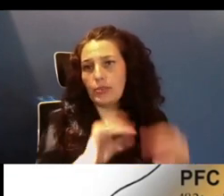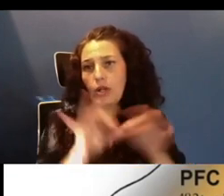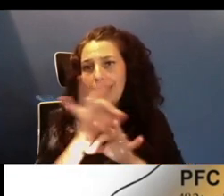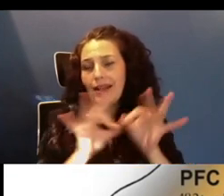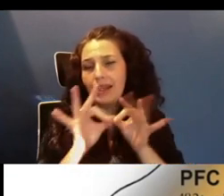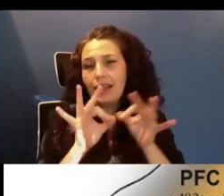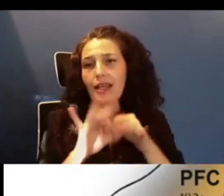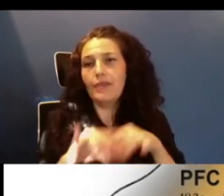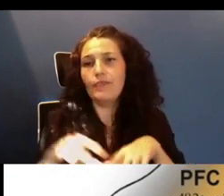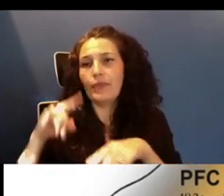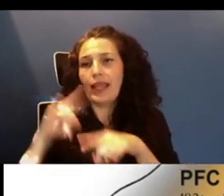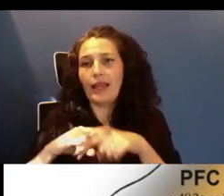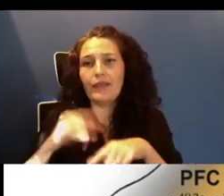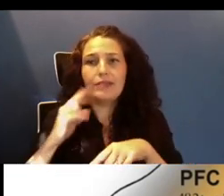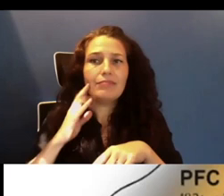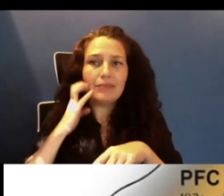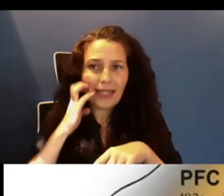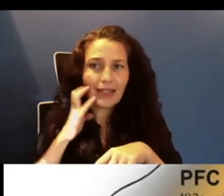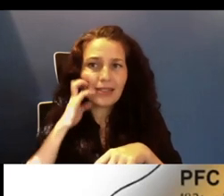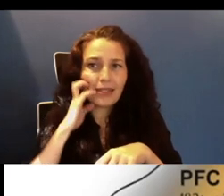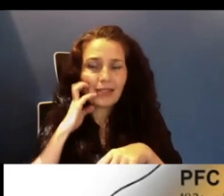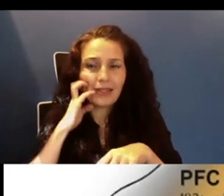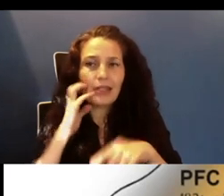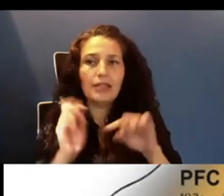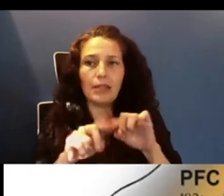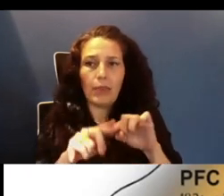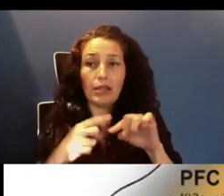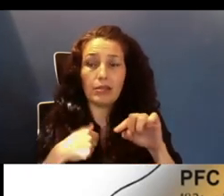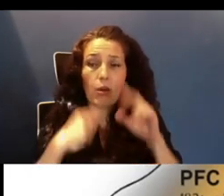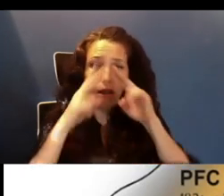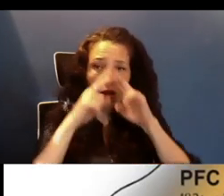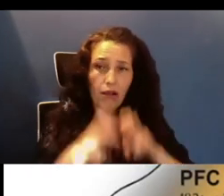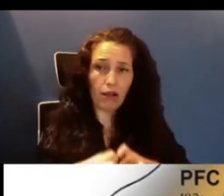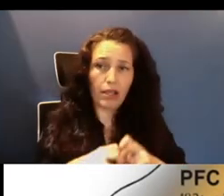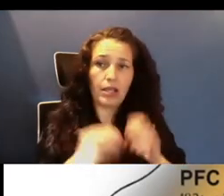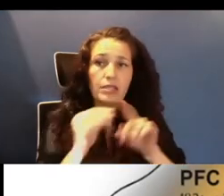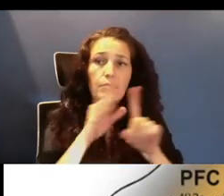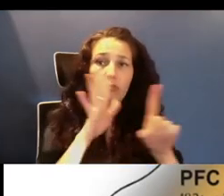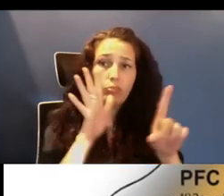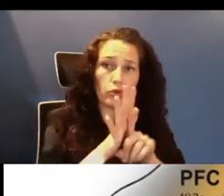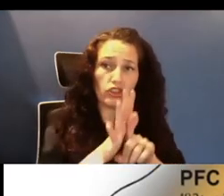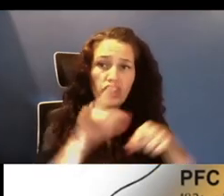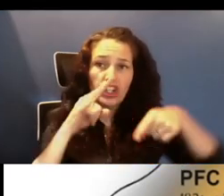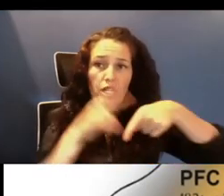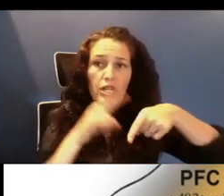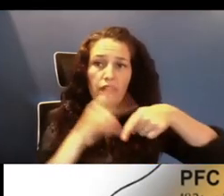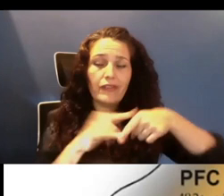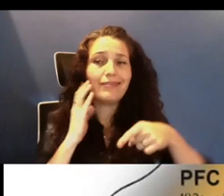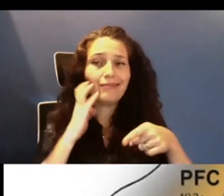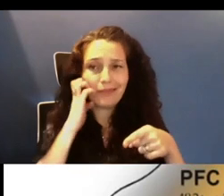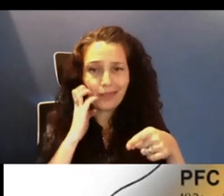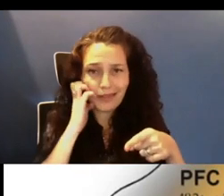dependence. So I looked how exposure to nicotine changed the function of this circuit and then led to